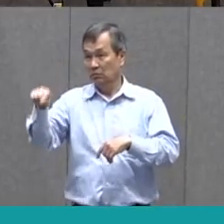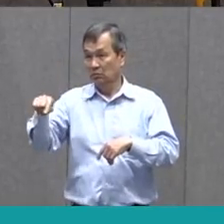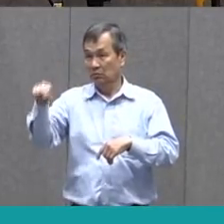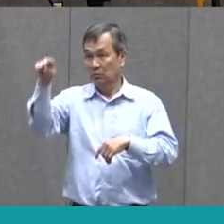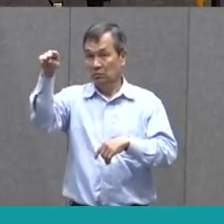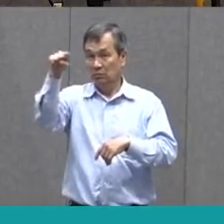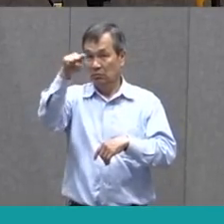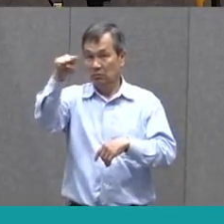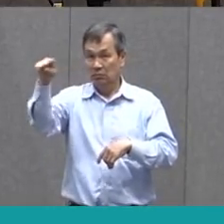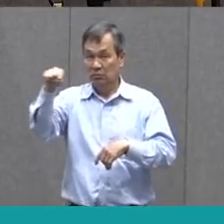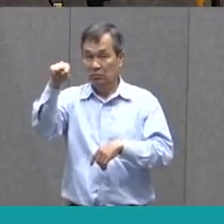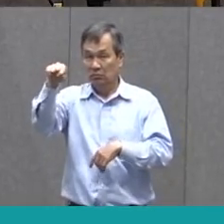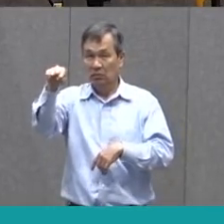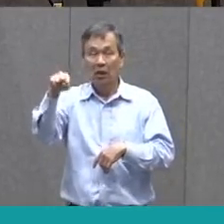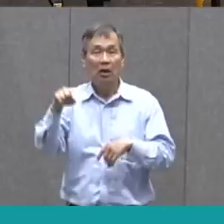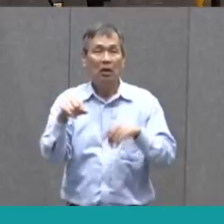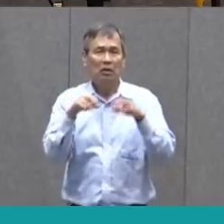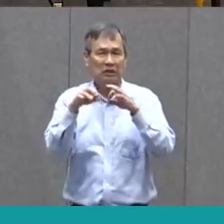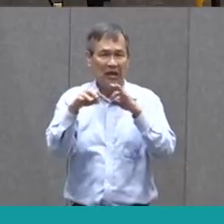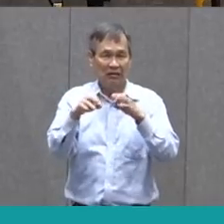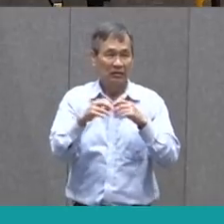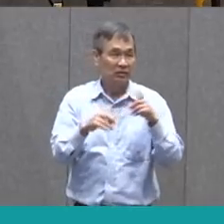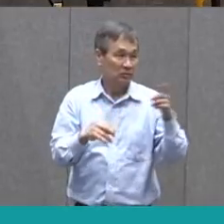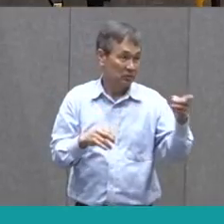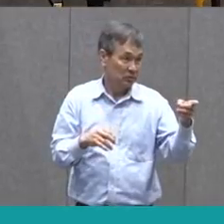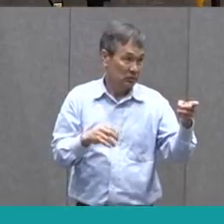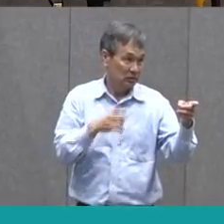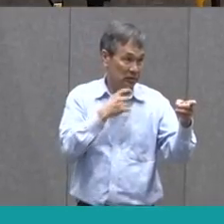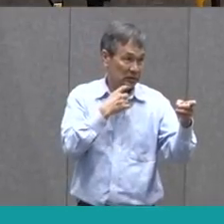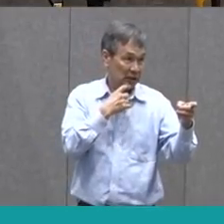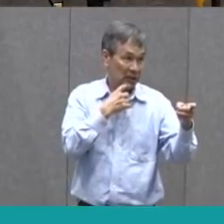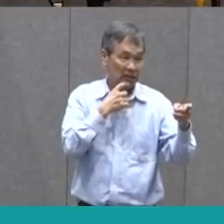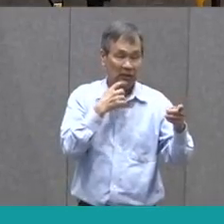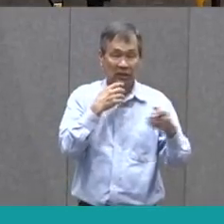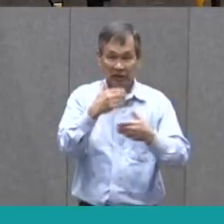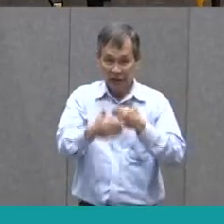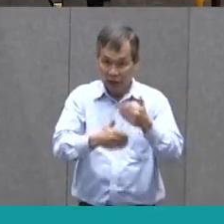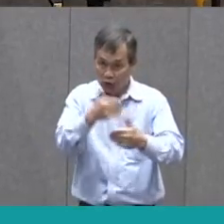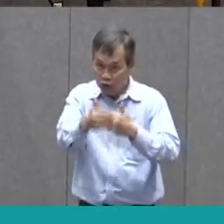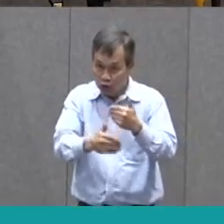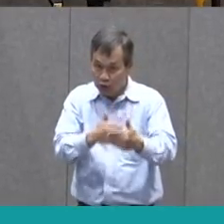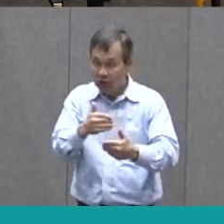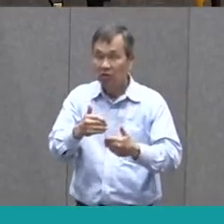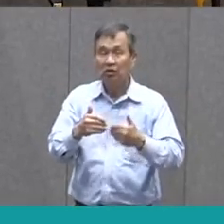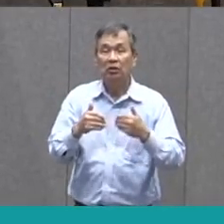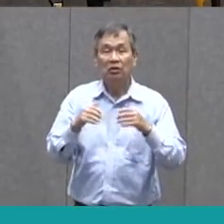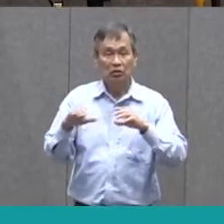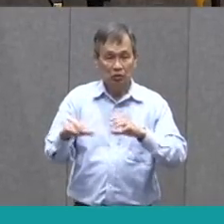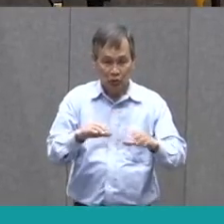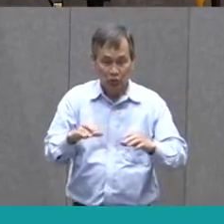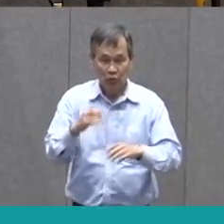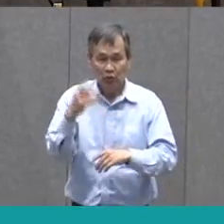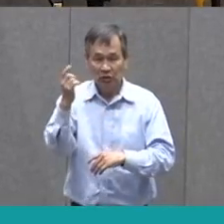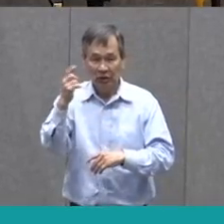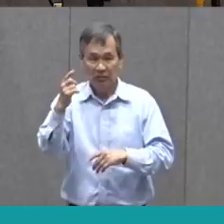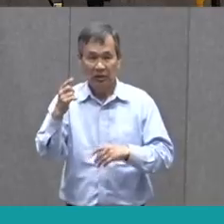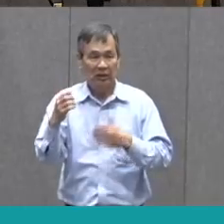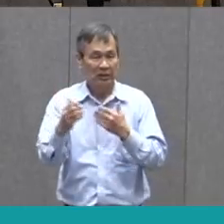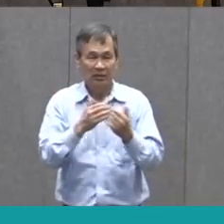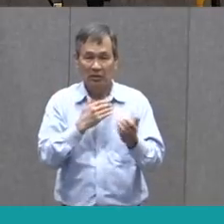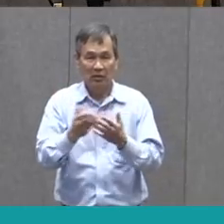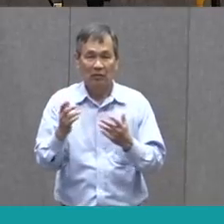That's right. Our definition. Let's say the definition together again. Continuing to do something despite